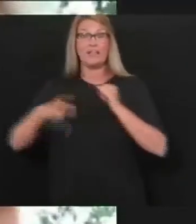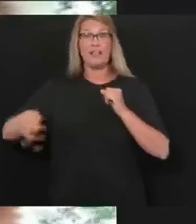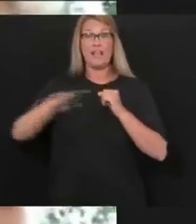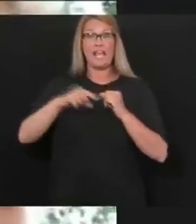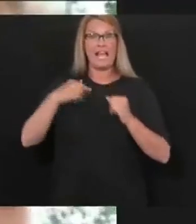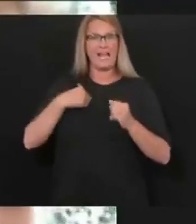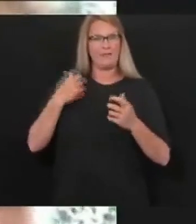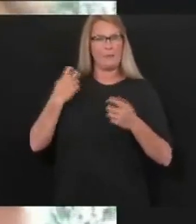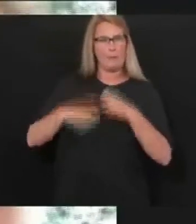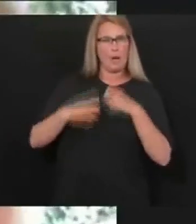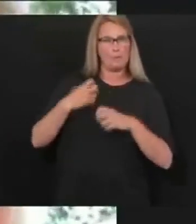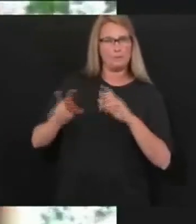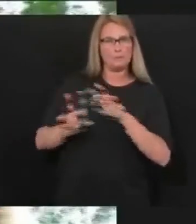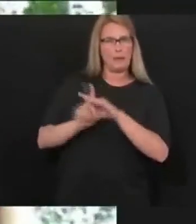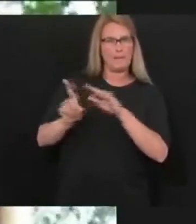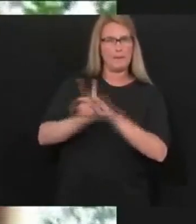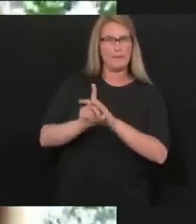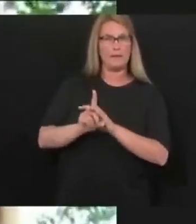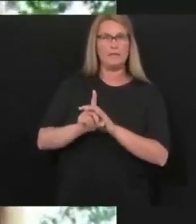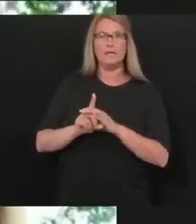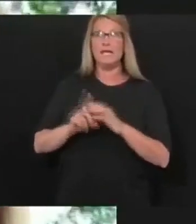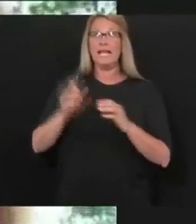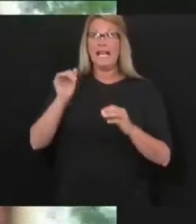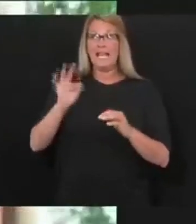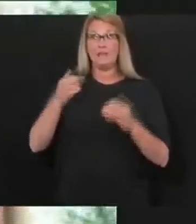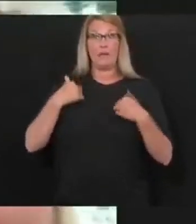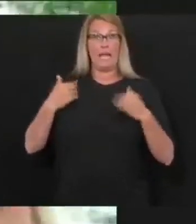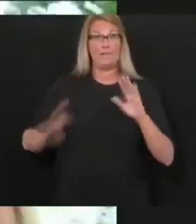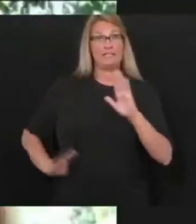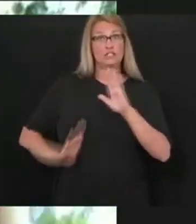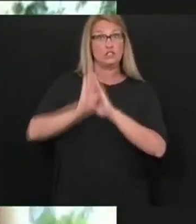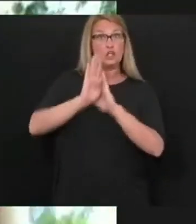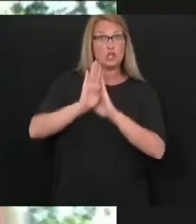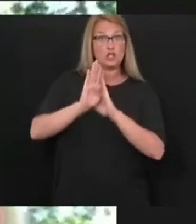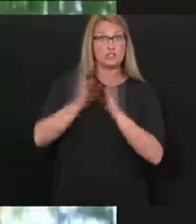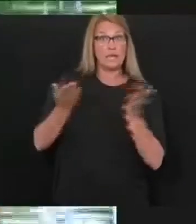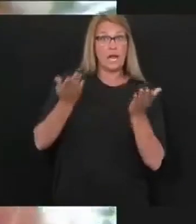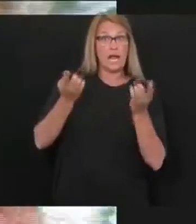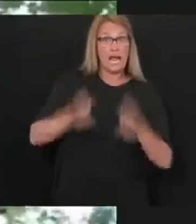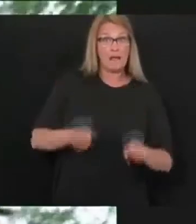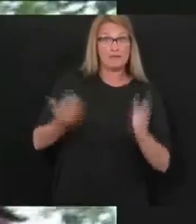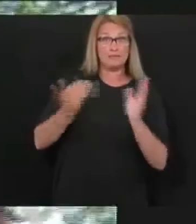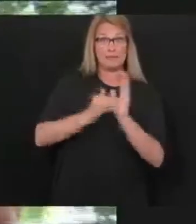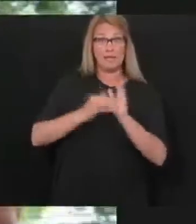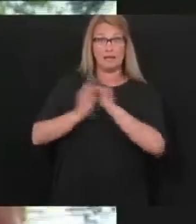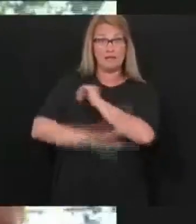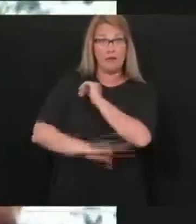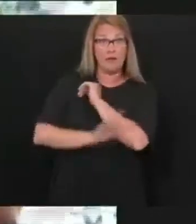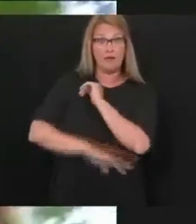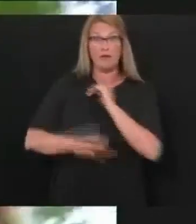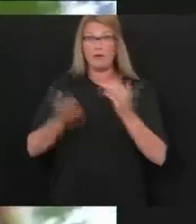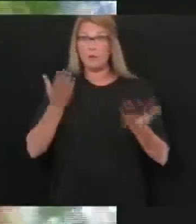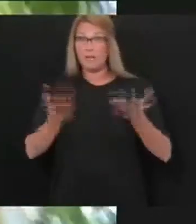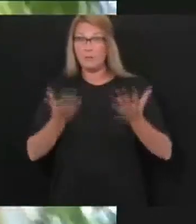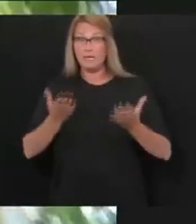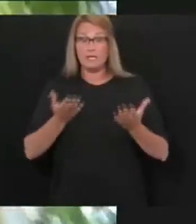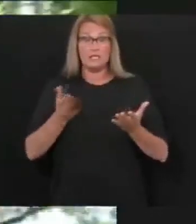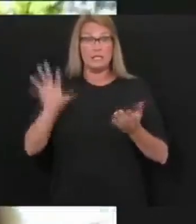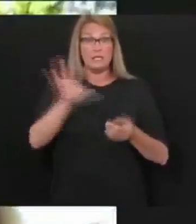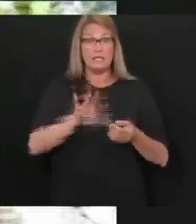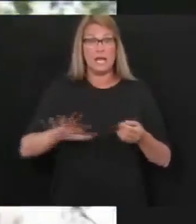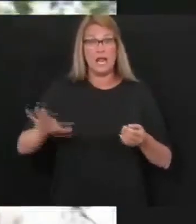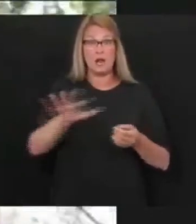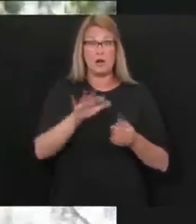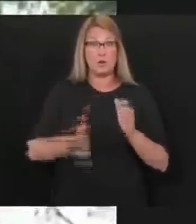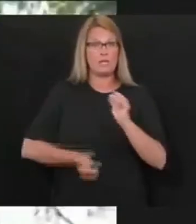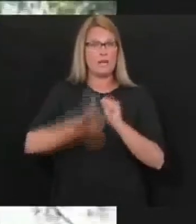in place to ensure that they would be ready in the event that there was some sort of surge in those cases? I'm in an area with the